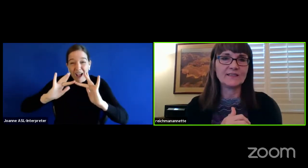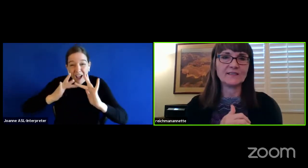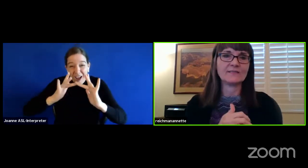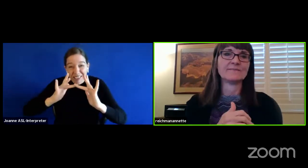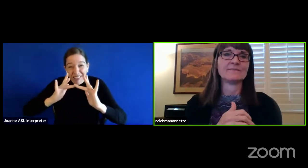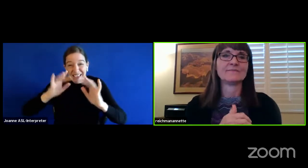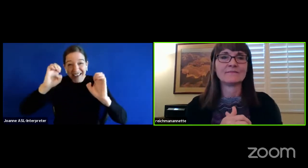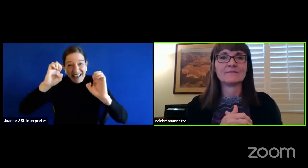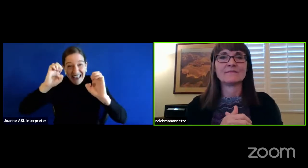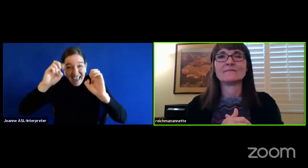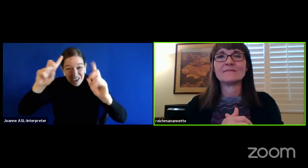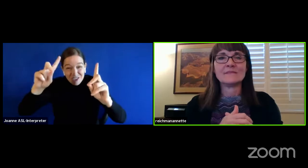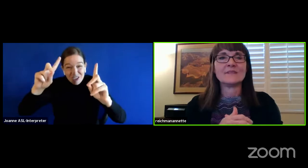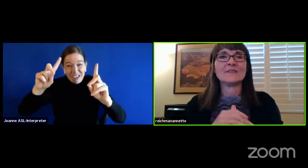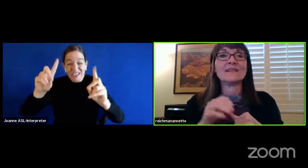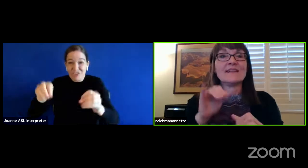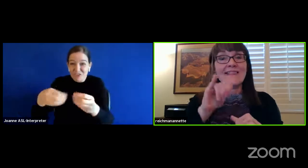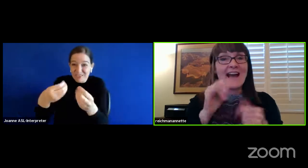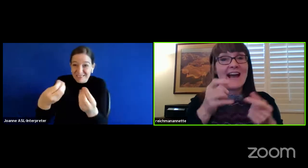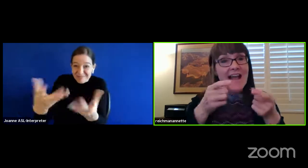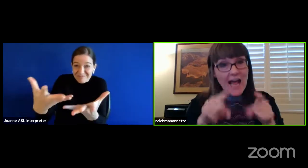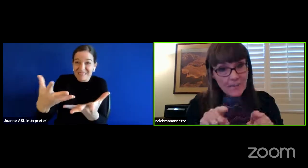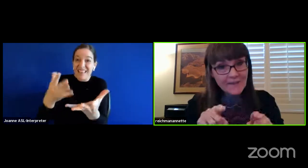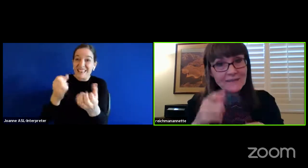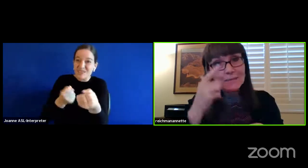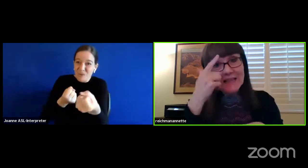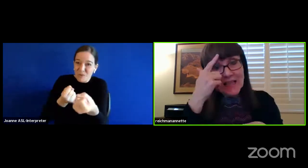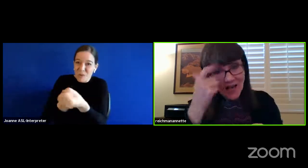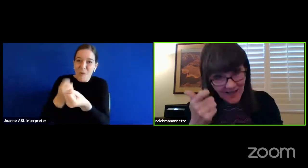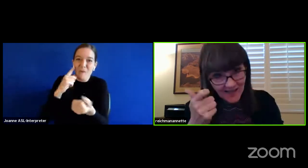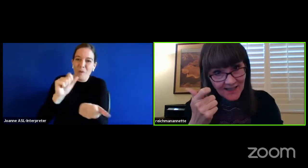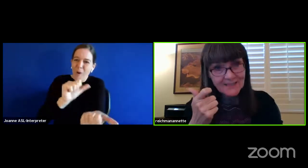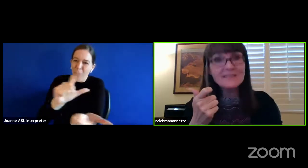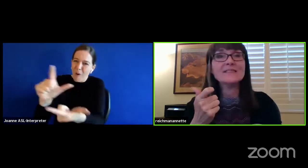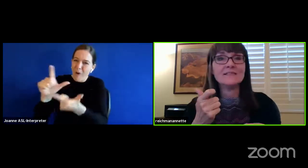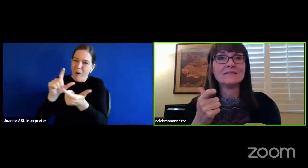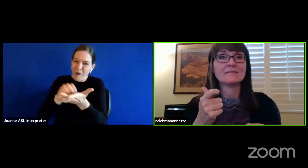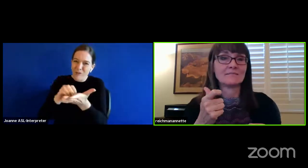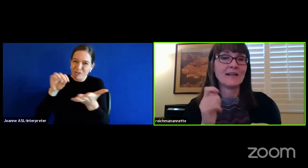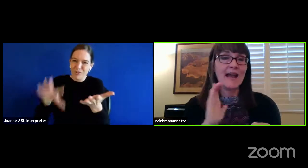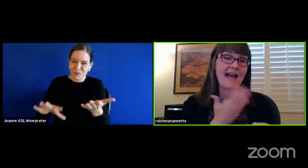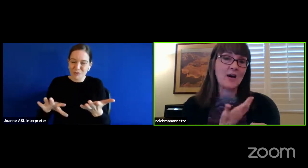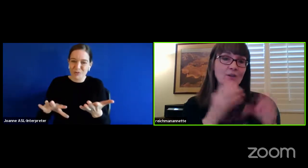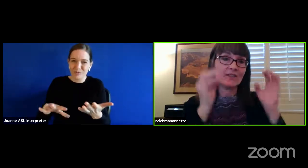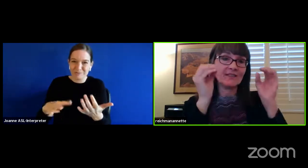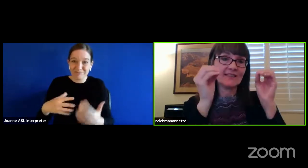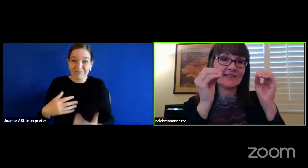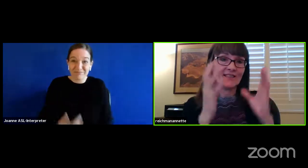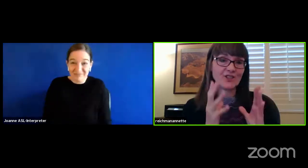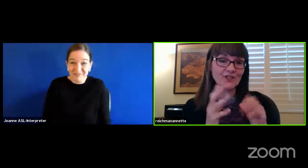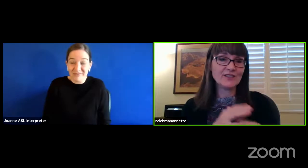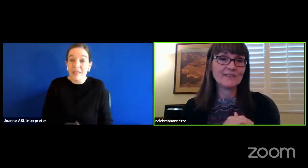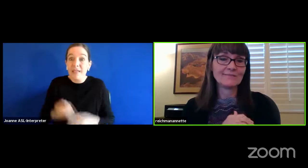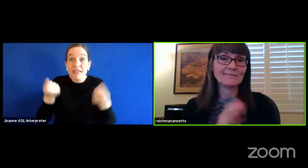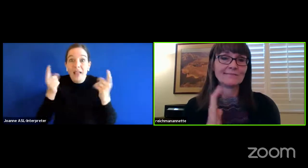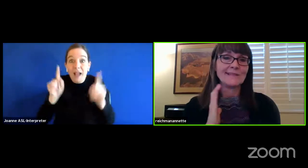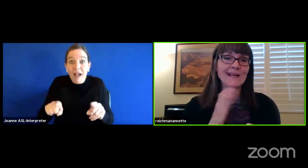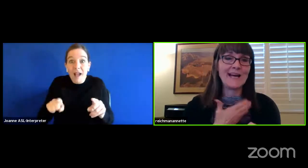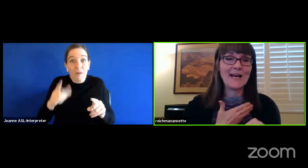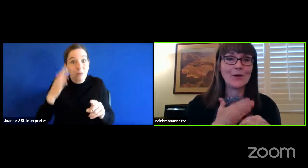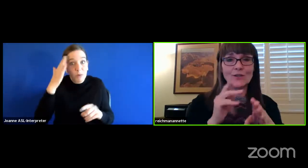students. That happened because our teachers,